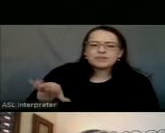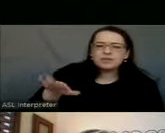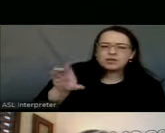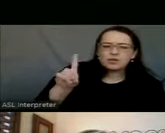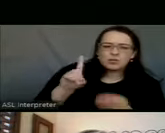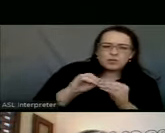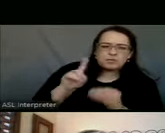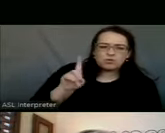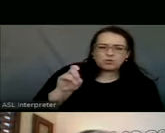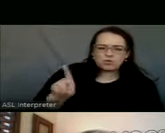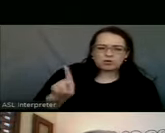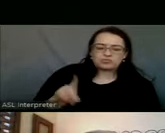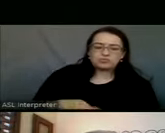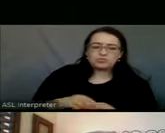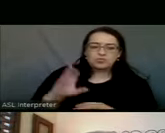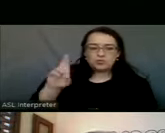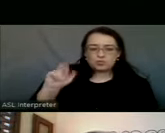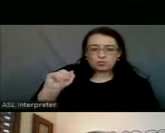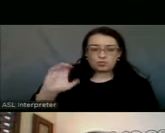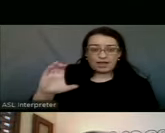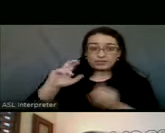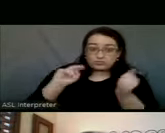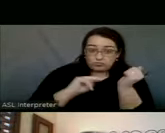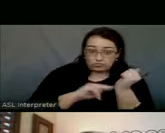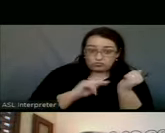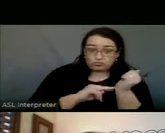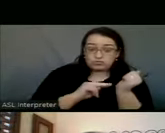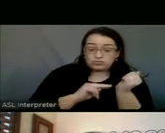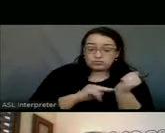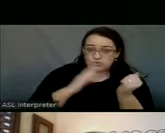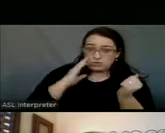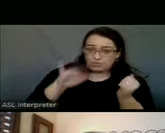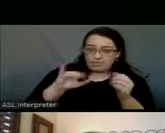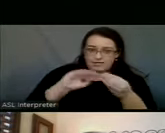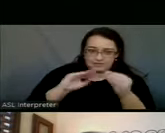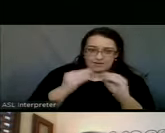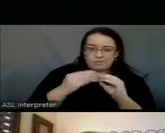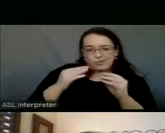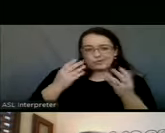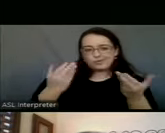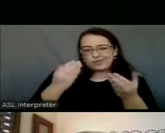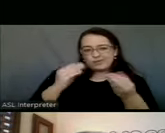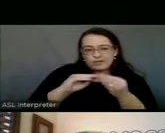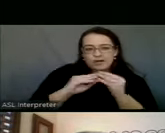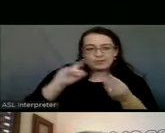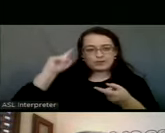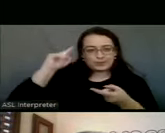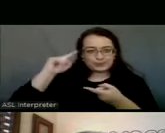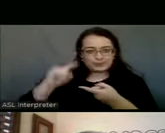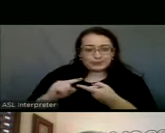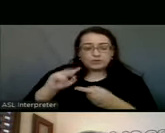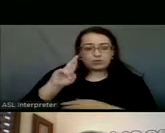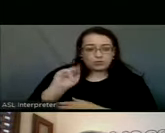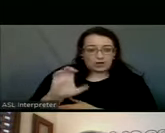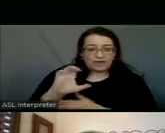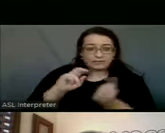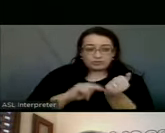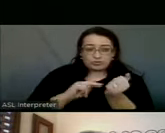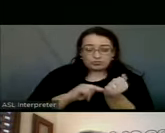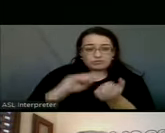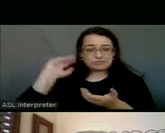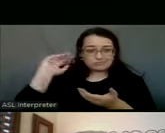question on the RAC nurses. So I know that that number is dropping, the number of RAC nurses that we have.